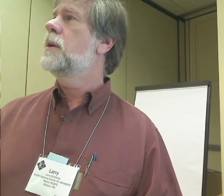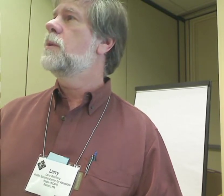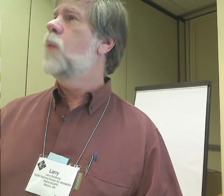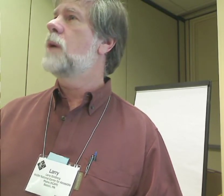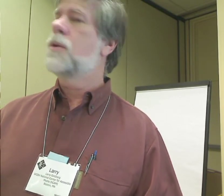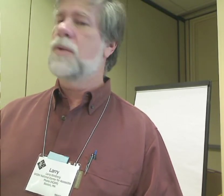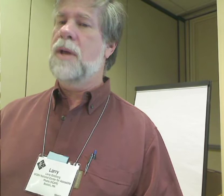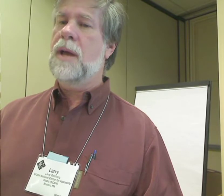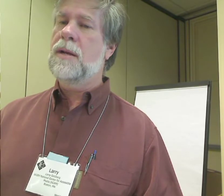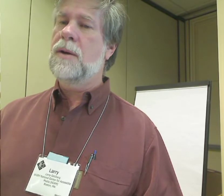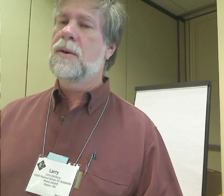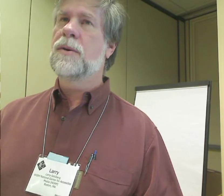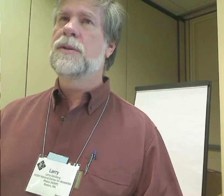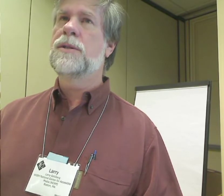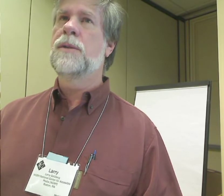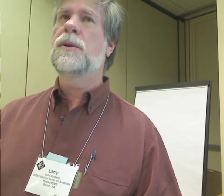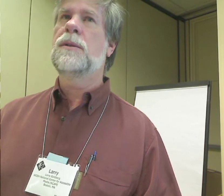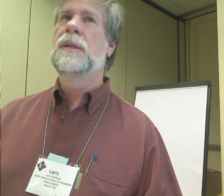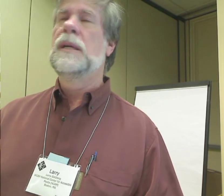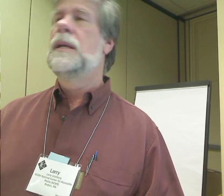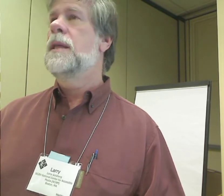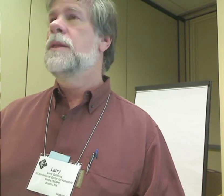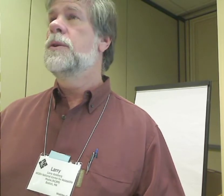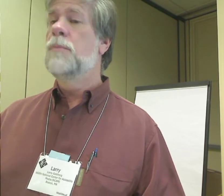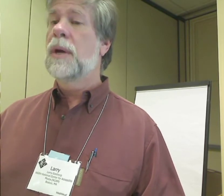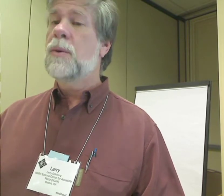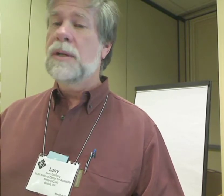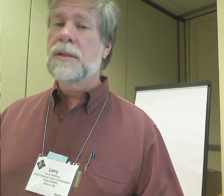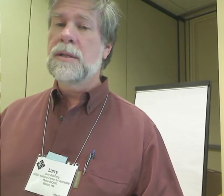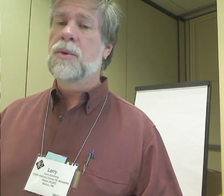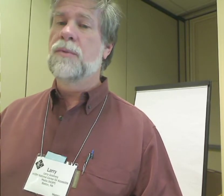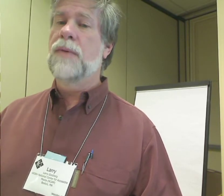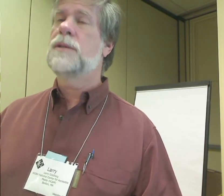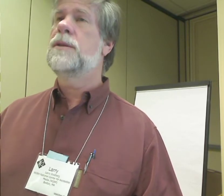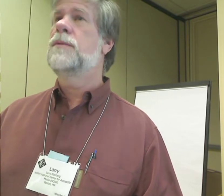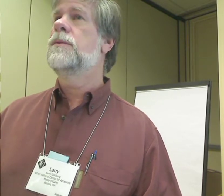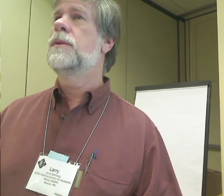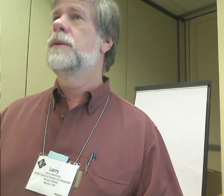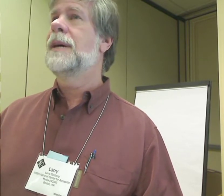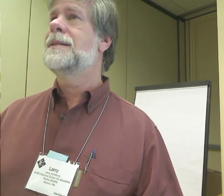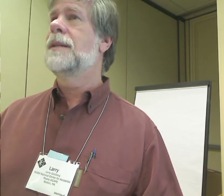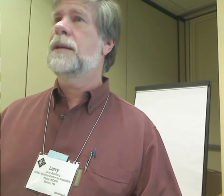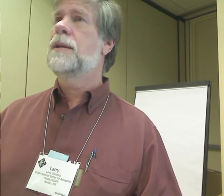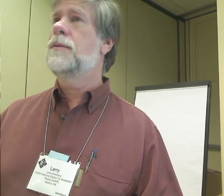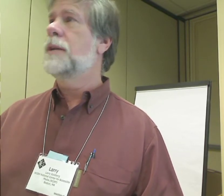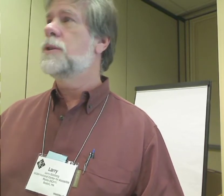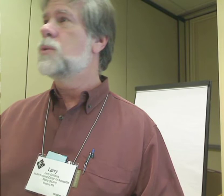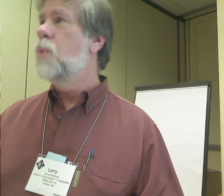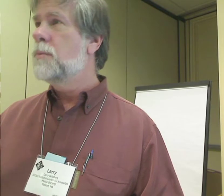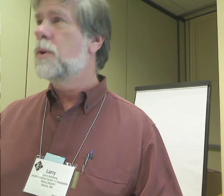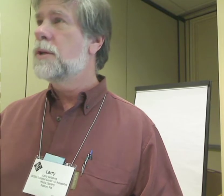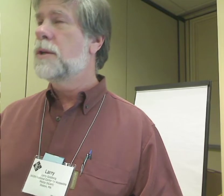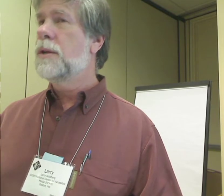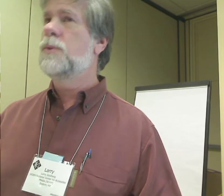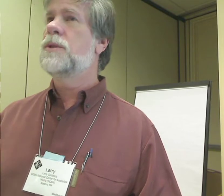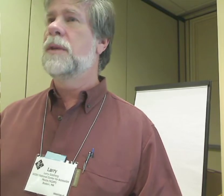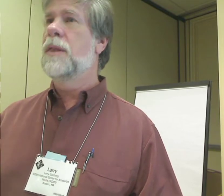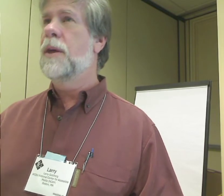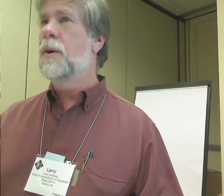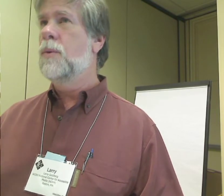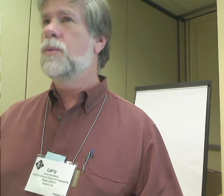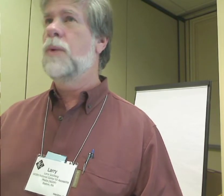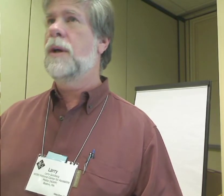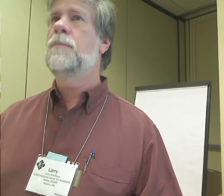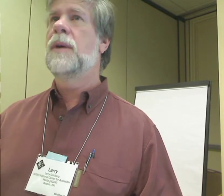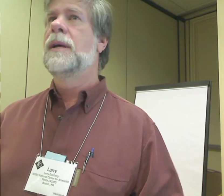when they're really well created are very simple. They're ubiquitous and pervasive. They're not selective like just one person can use